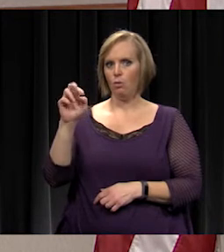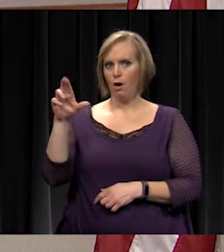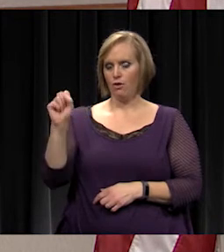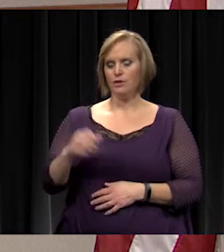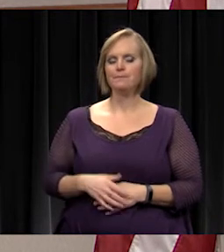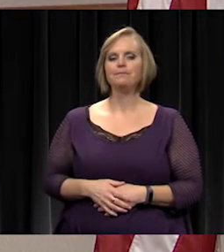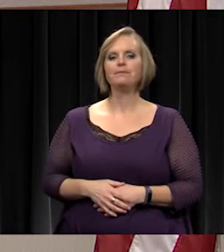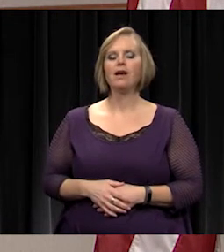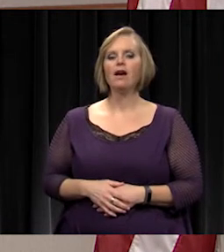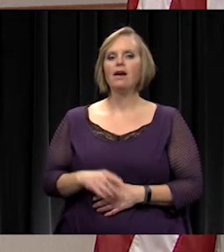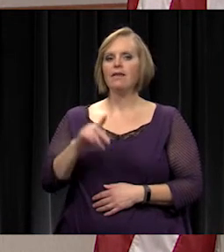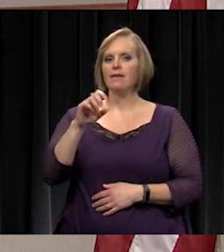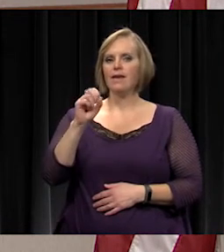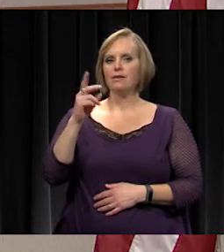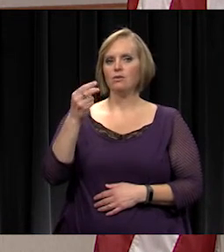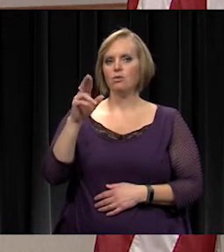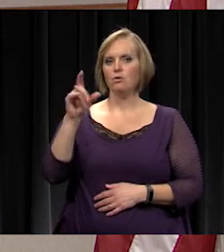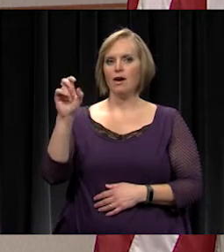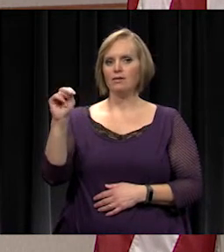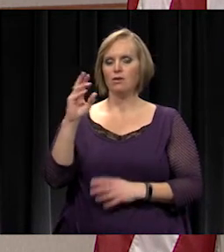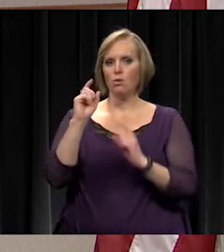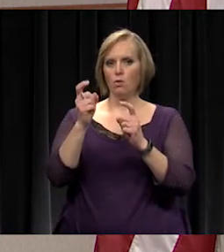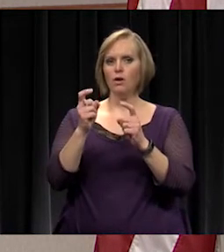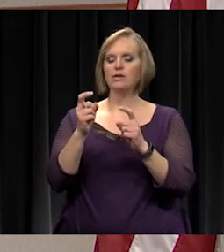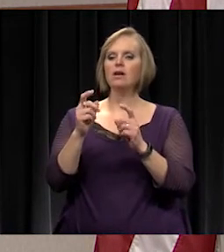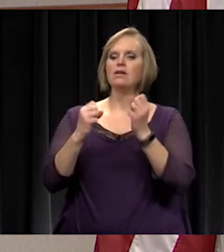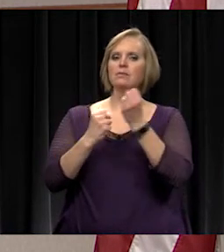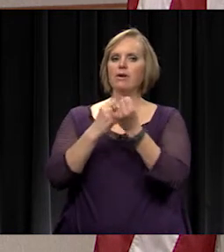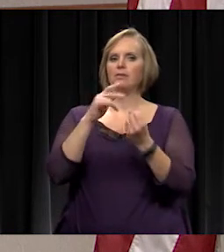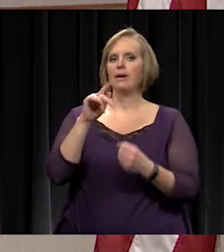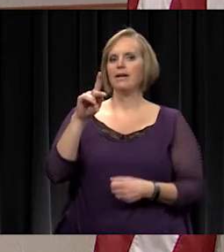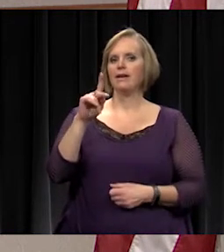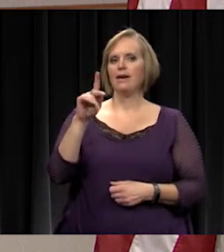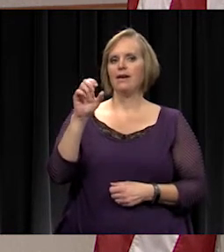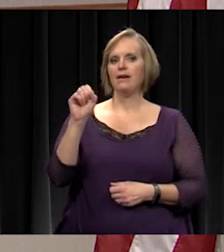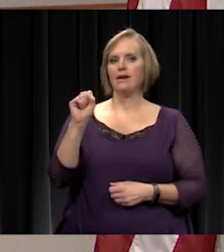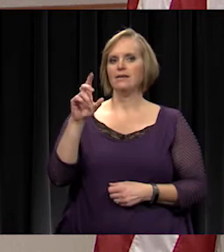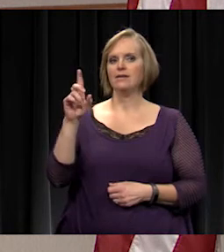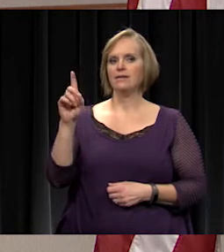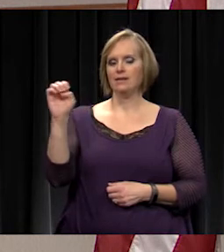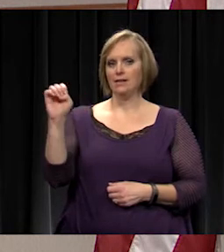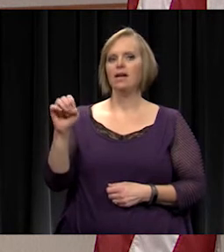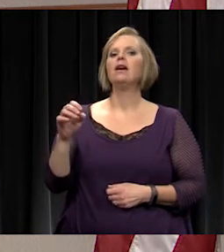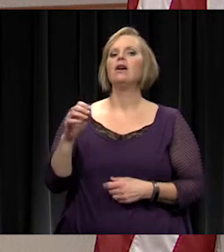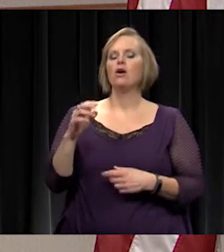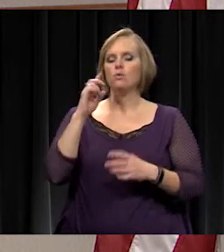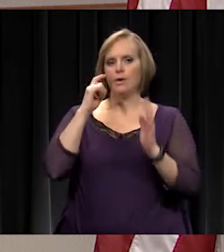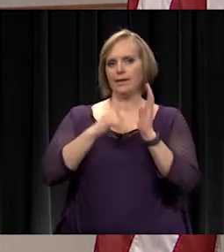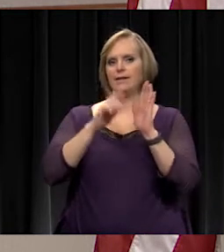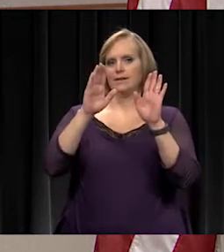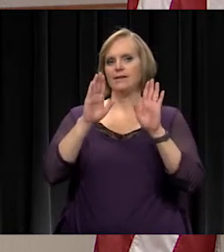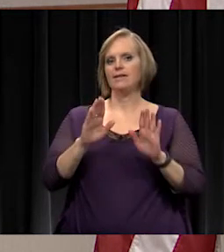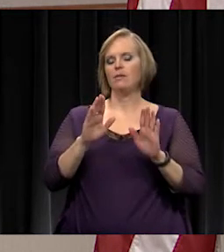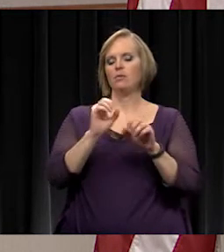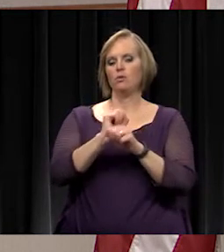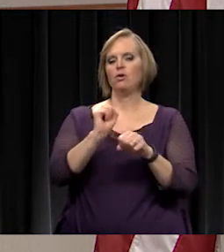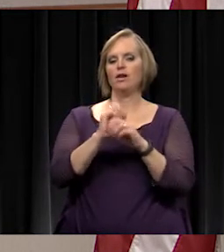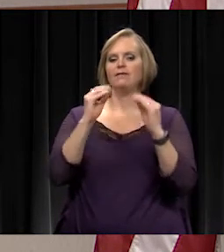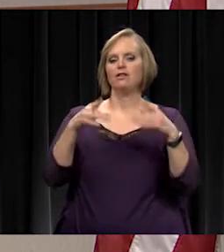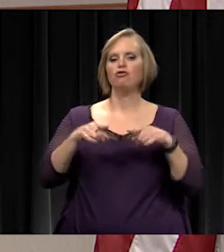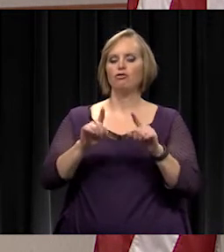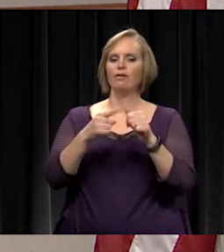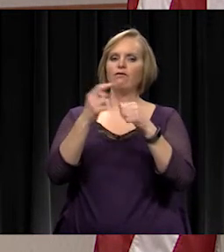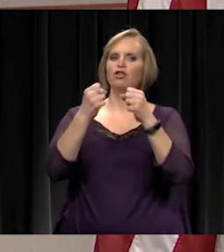The Kansas Horizon Awards, which are sponsored by the Kansas State Department of Education, recognize the exemplary work of teachers during their first year in the